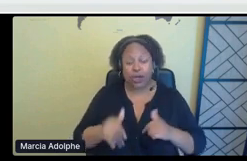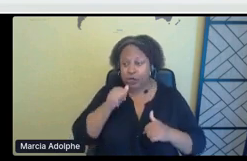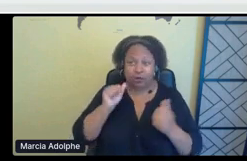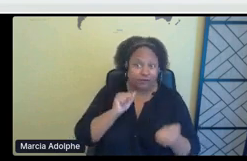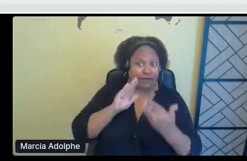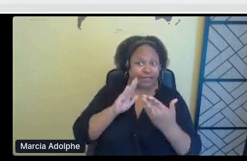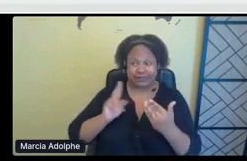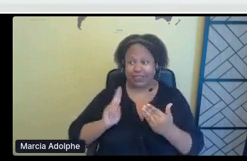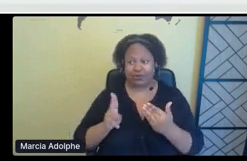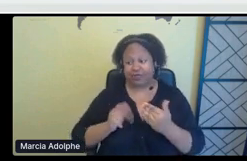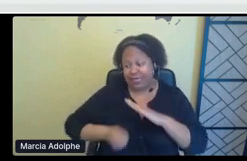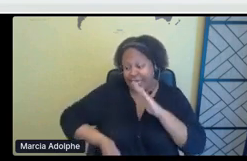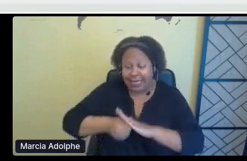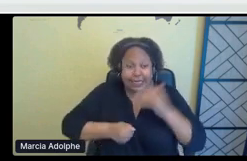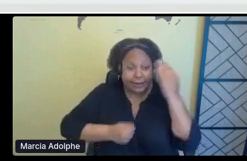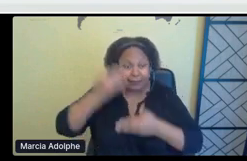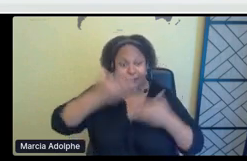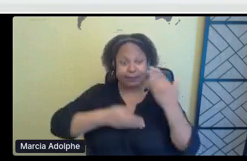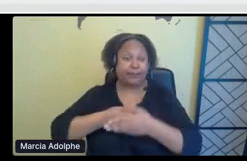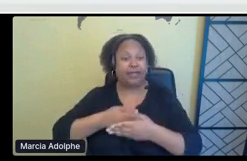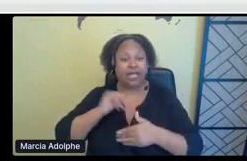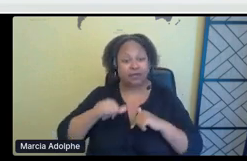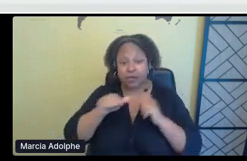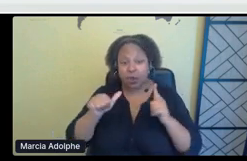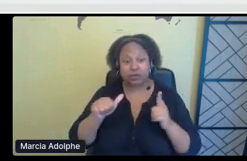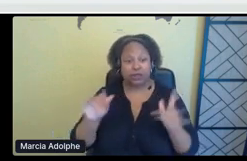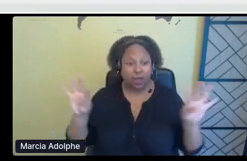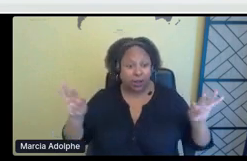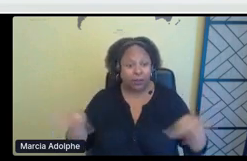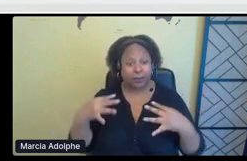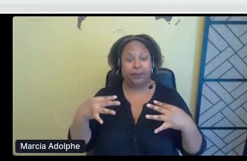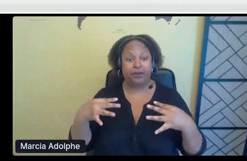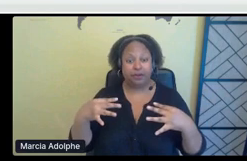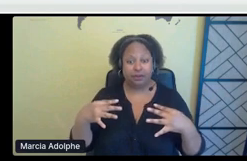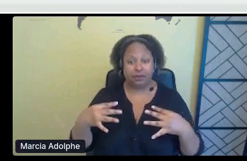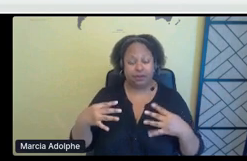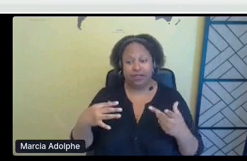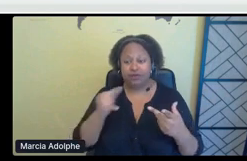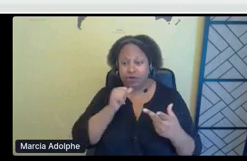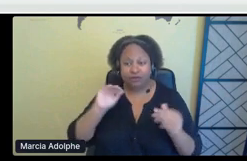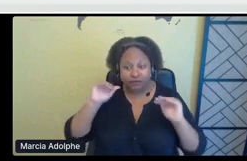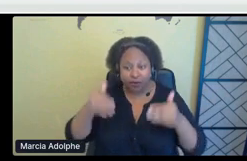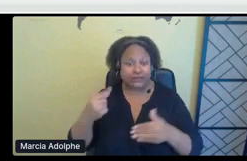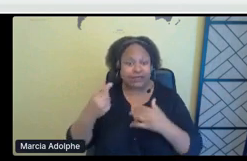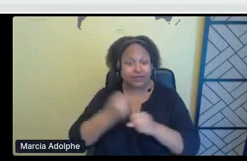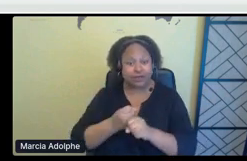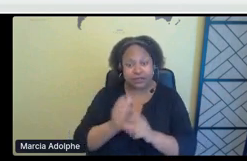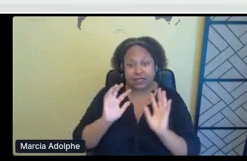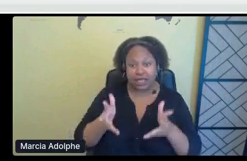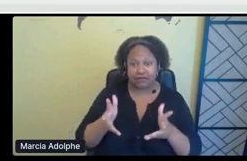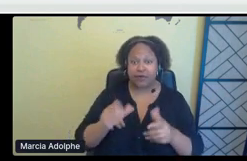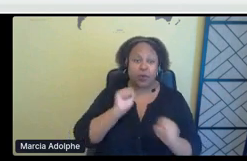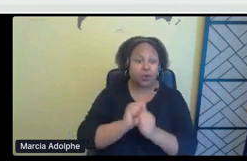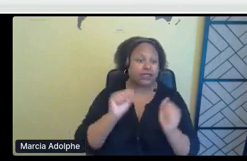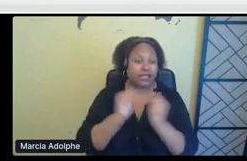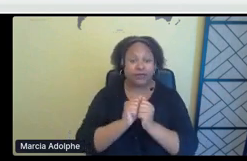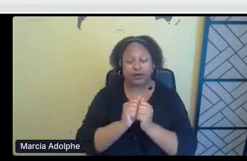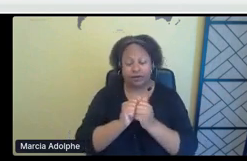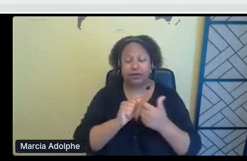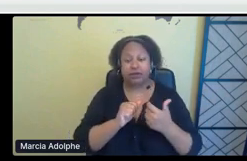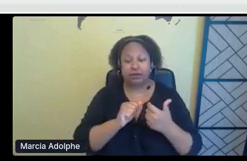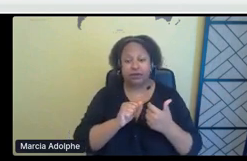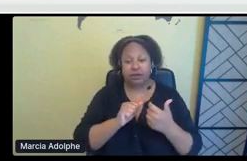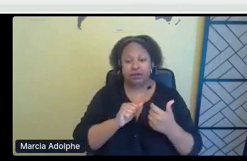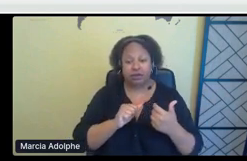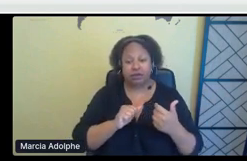get to a place where we can, you know, address the 11 years that we have left. We need to work in, in solidarity and in love with